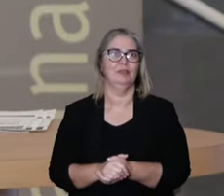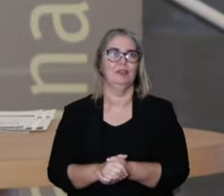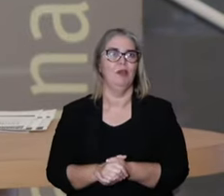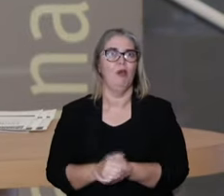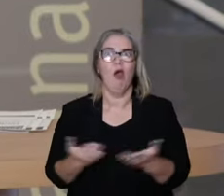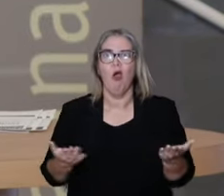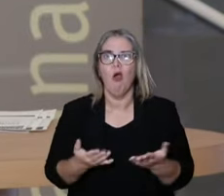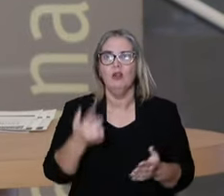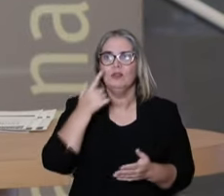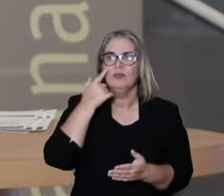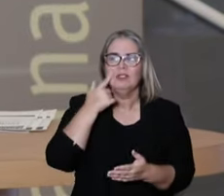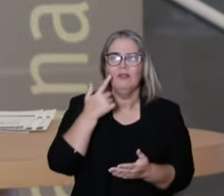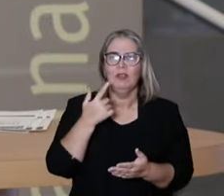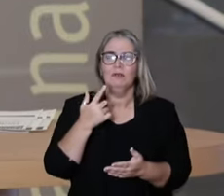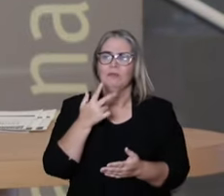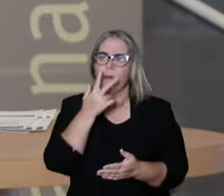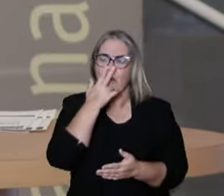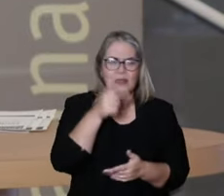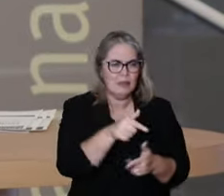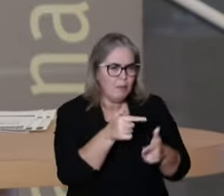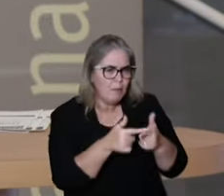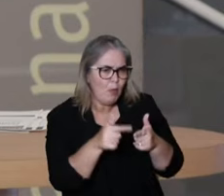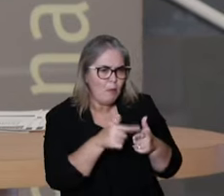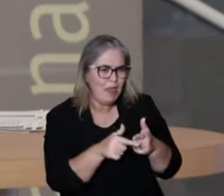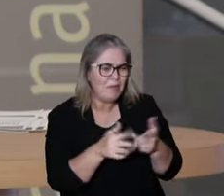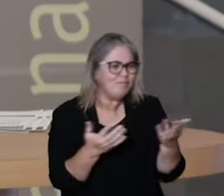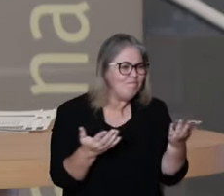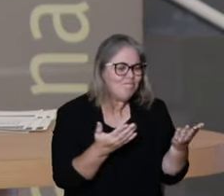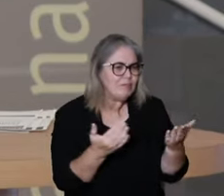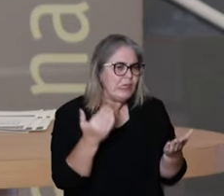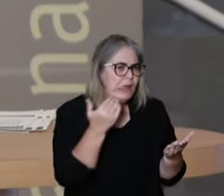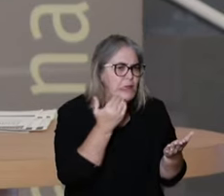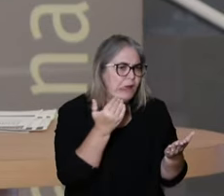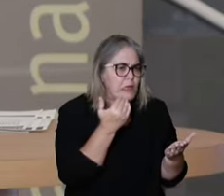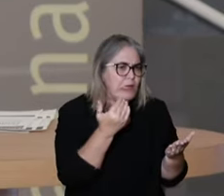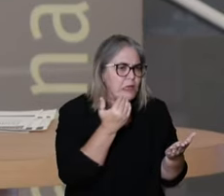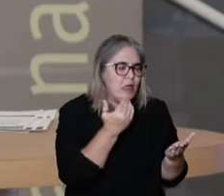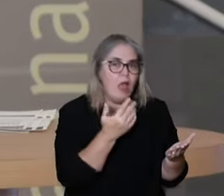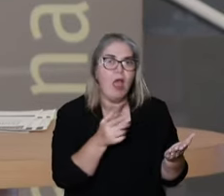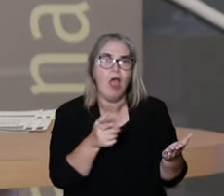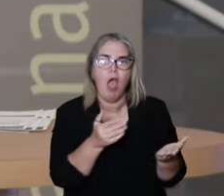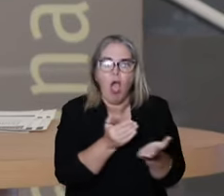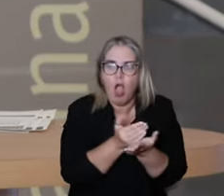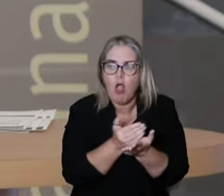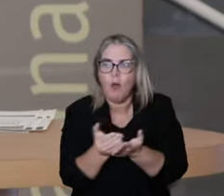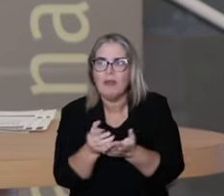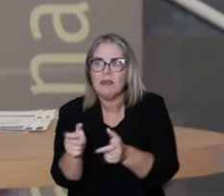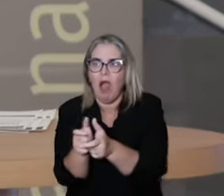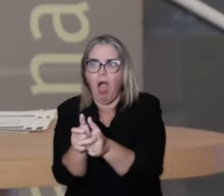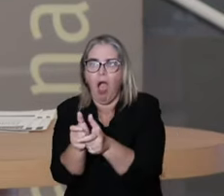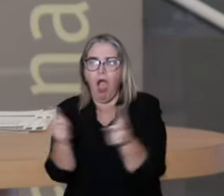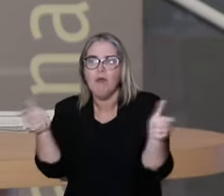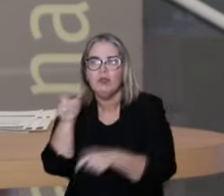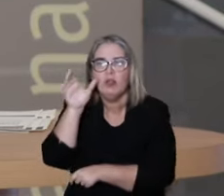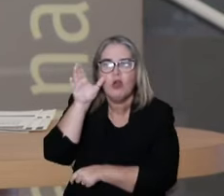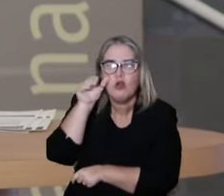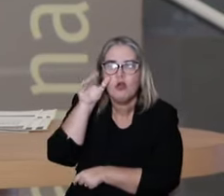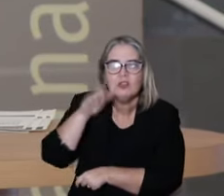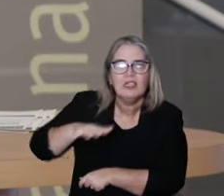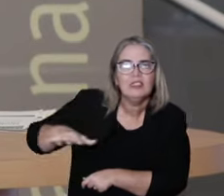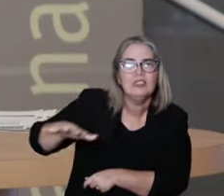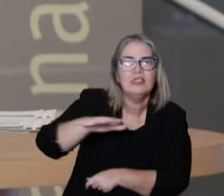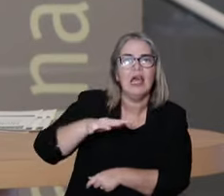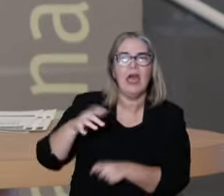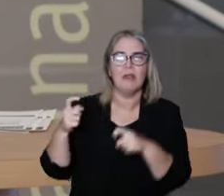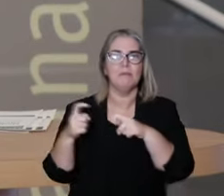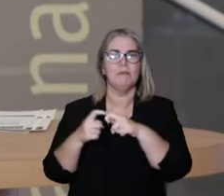a growth in the traditional medicines and integrative practices, this kind of therapeutics